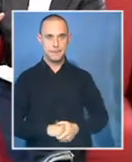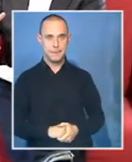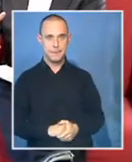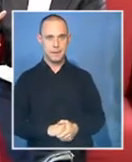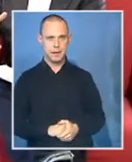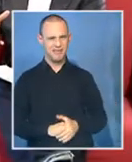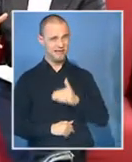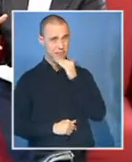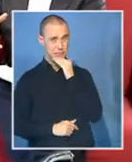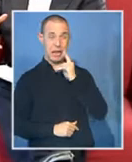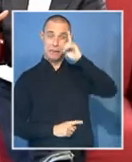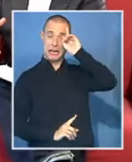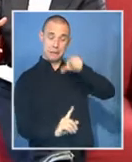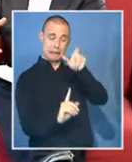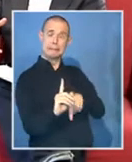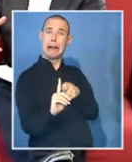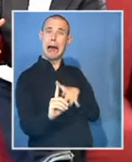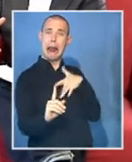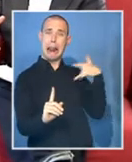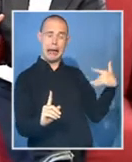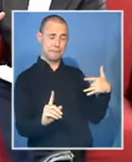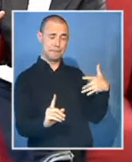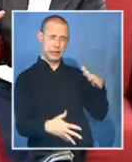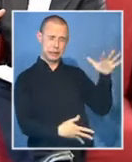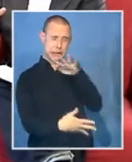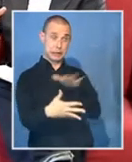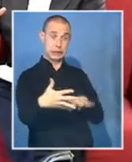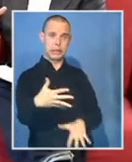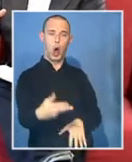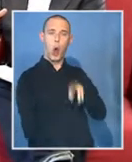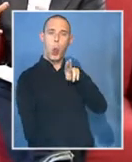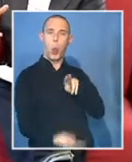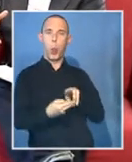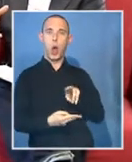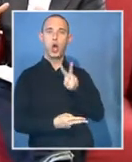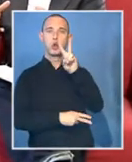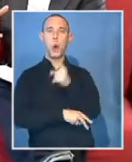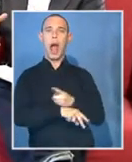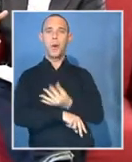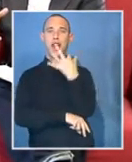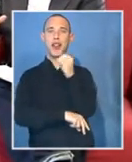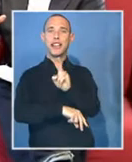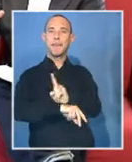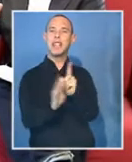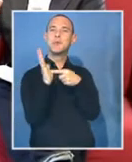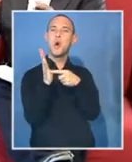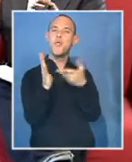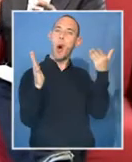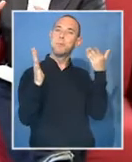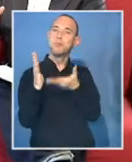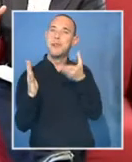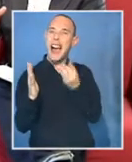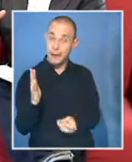condense his life into two and a half hours, what would you say was the single biggest challenge